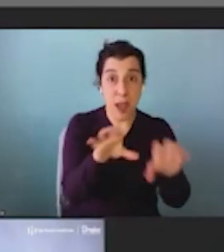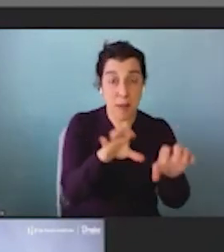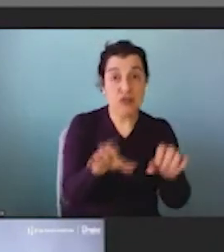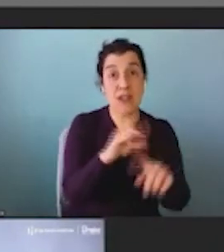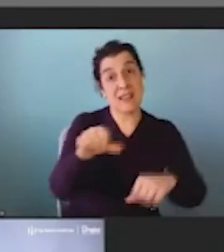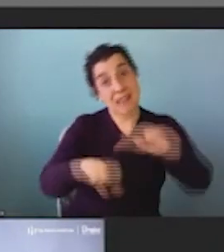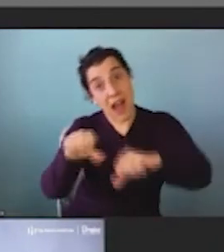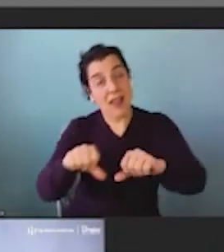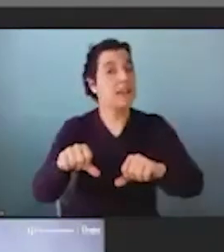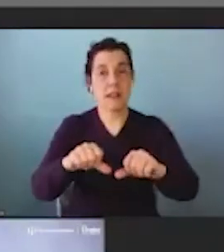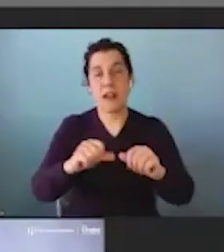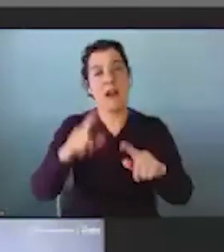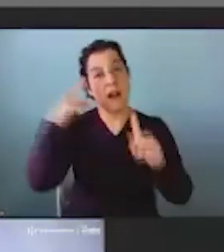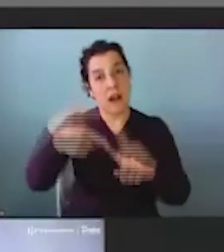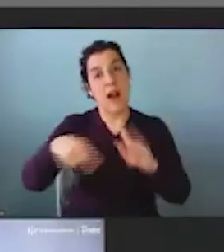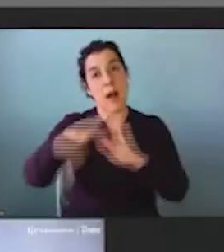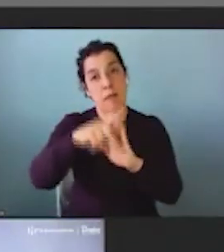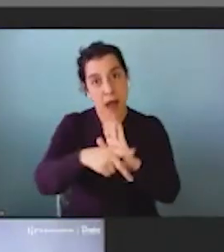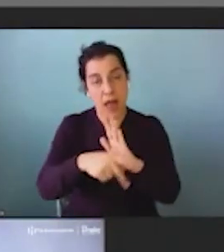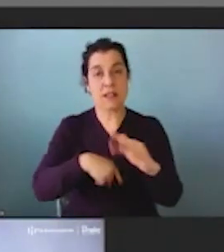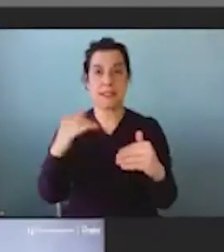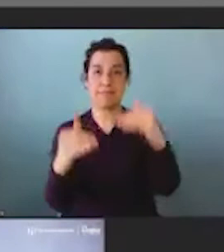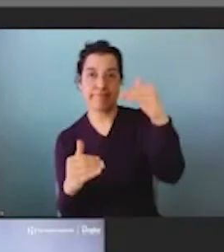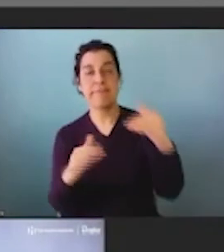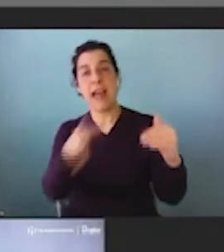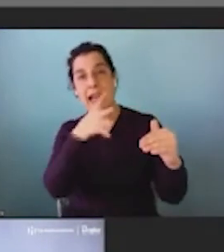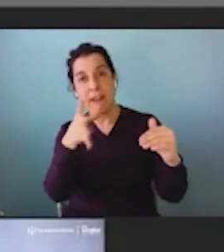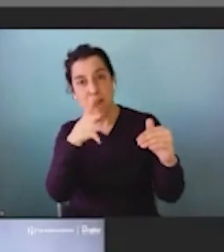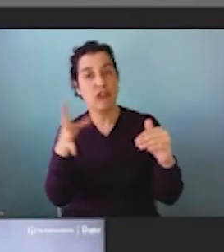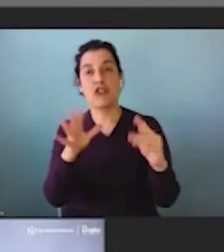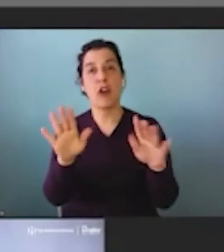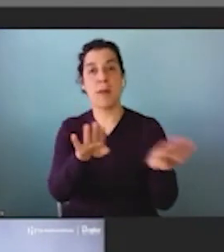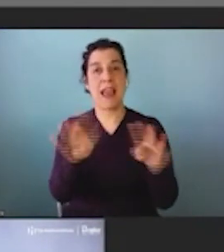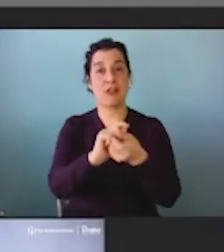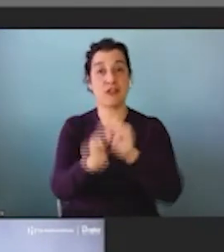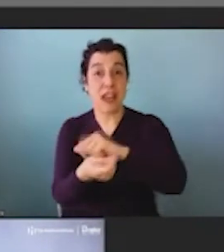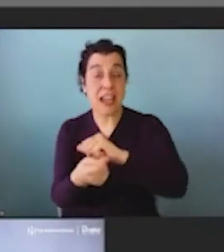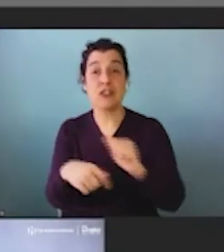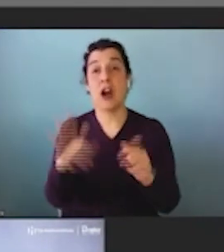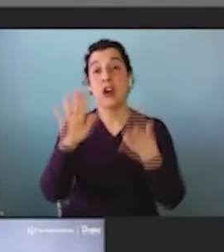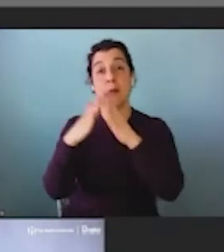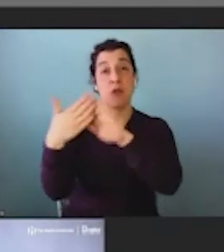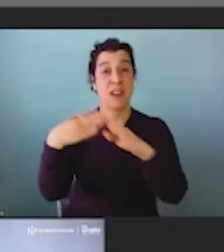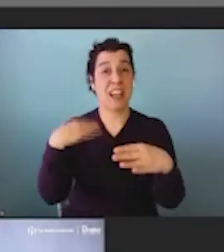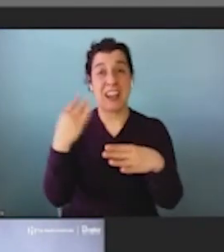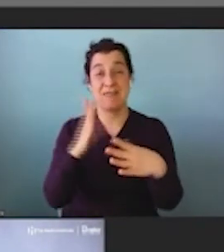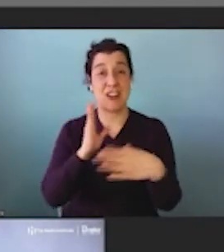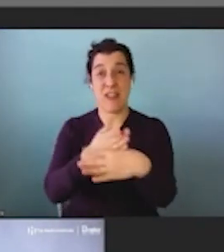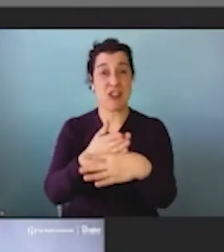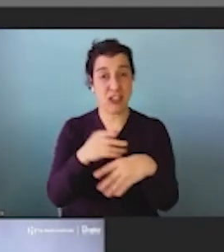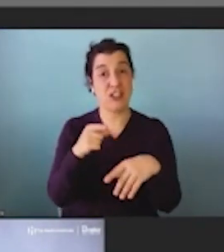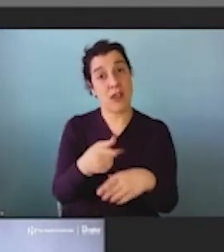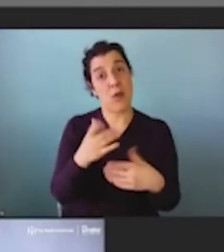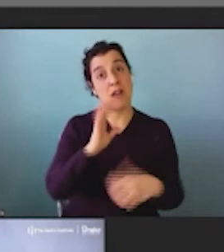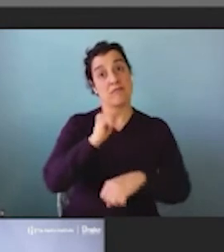policy, economics, disparities, agriculture, behavior change, community interventions. And so he wanted to create a school that